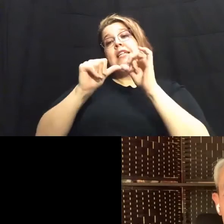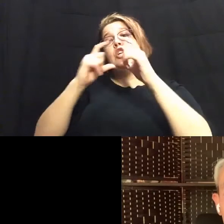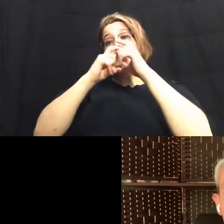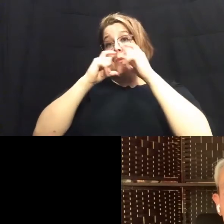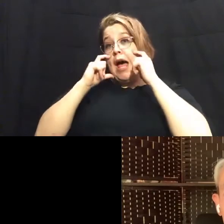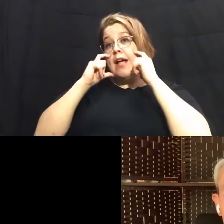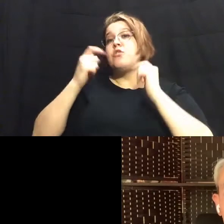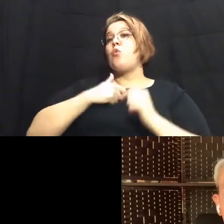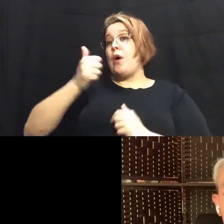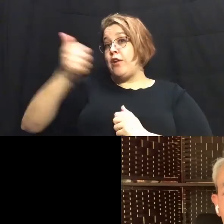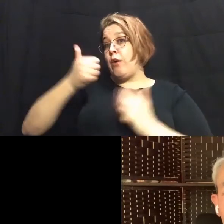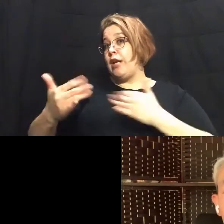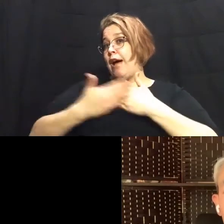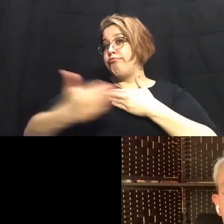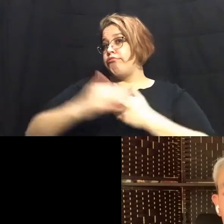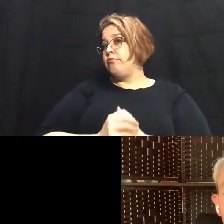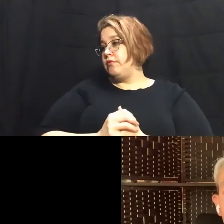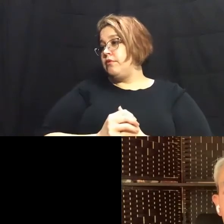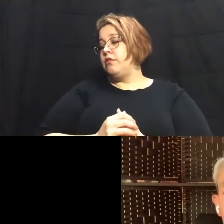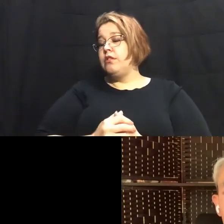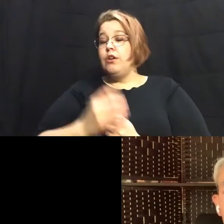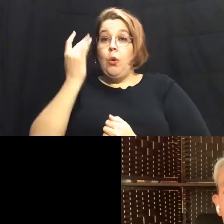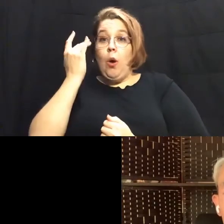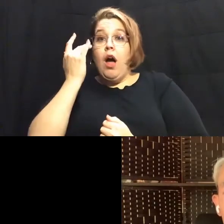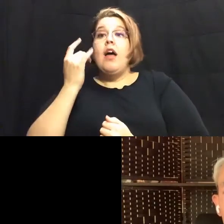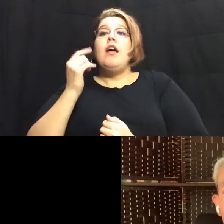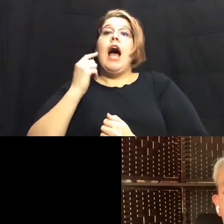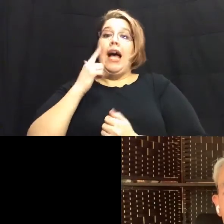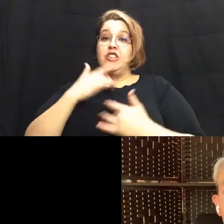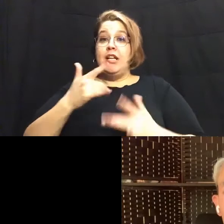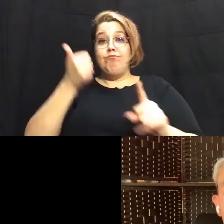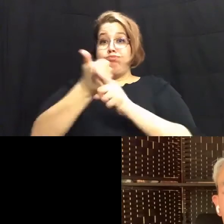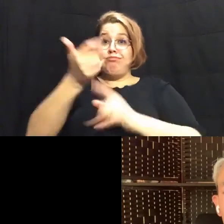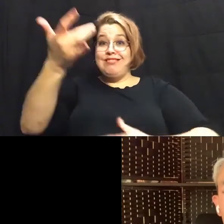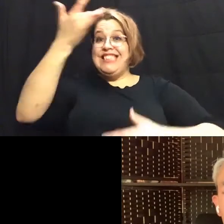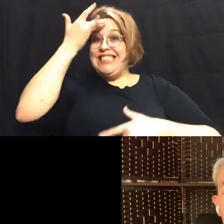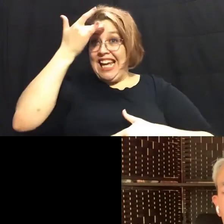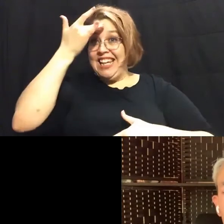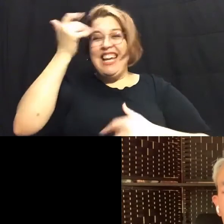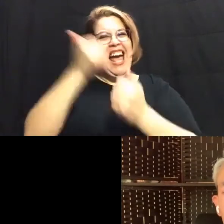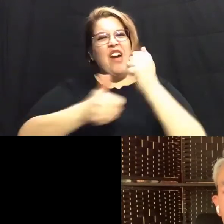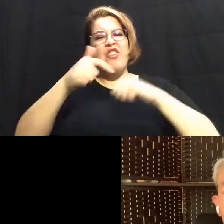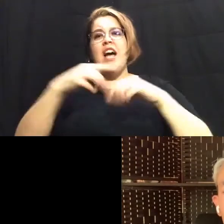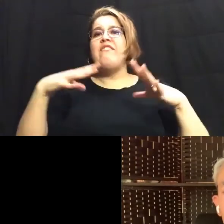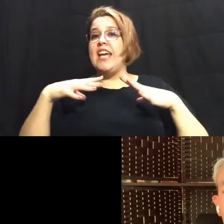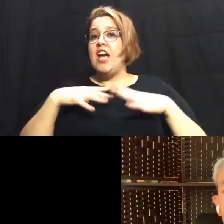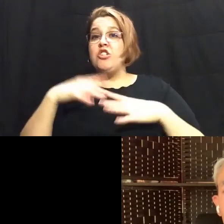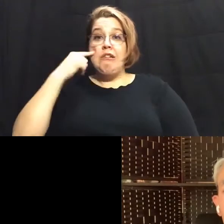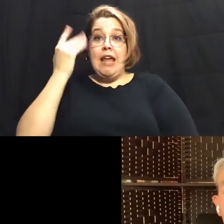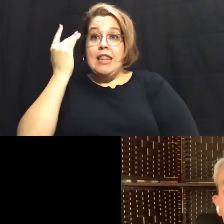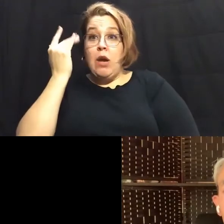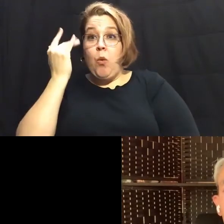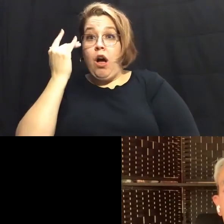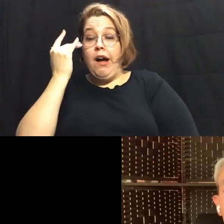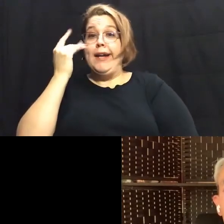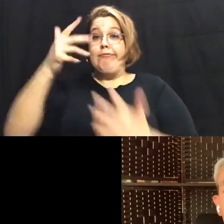travel from now on because i would get sick at during every vacation and i think it was because of what was on